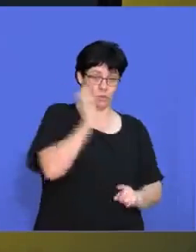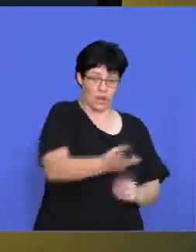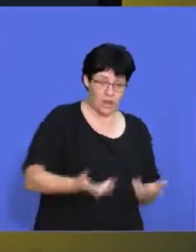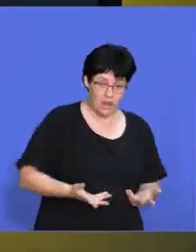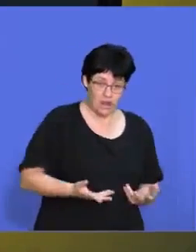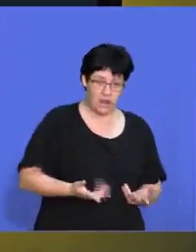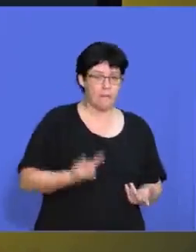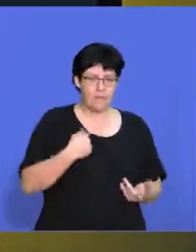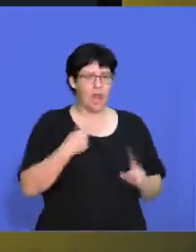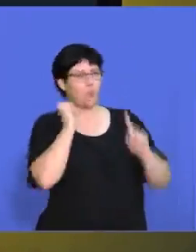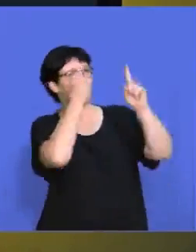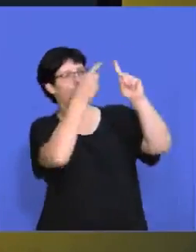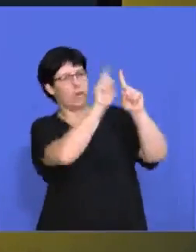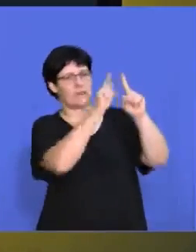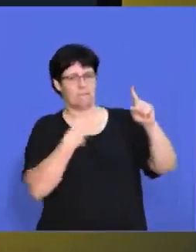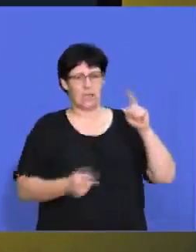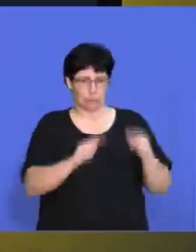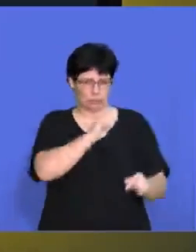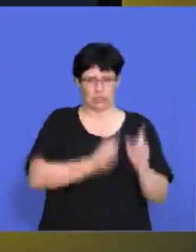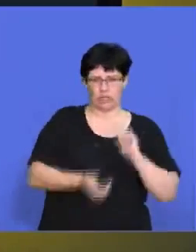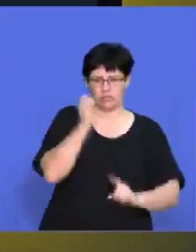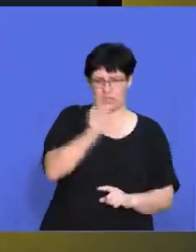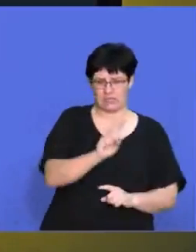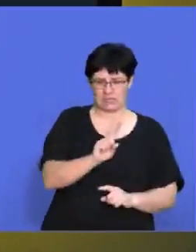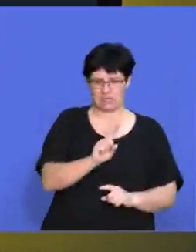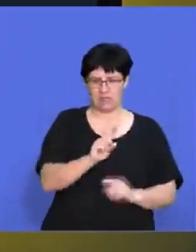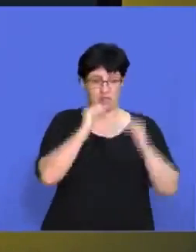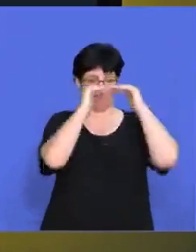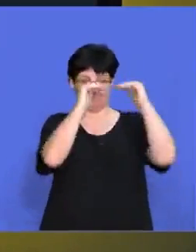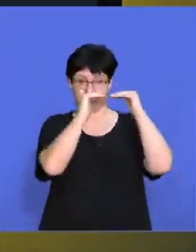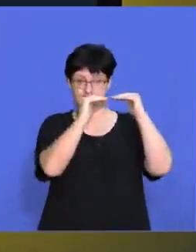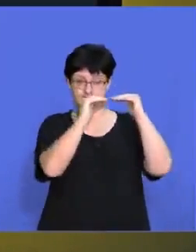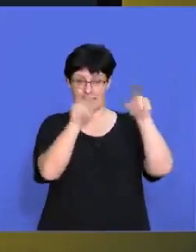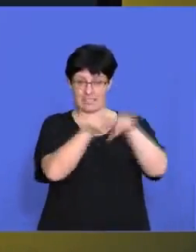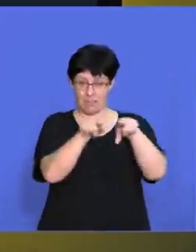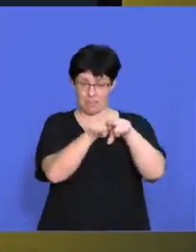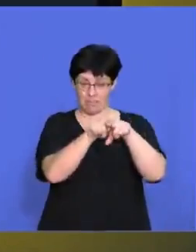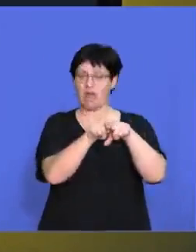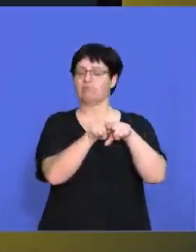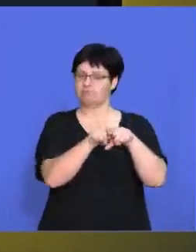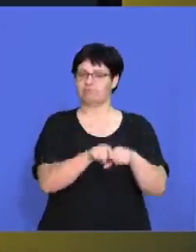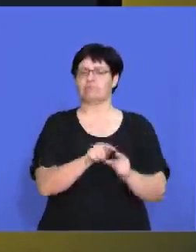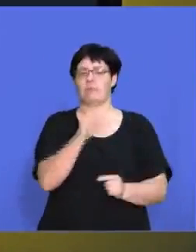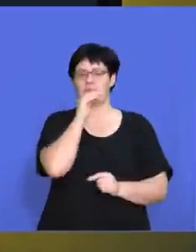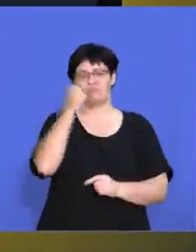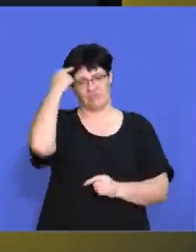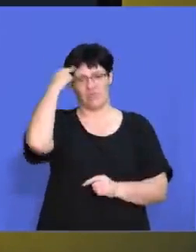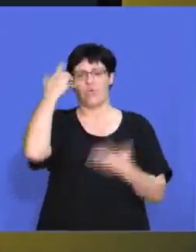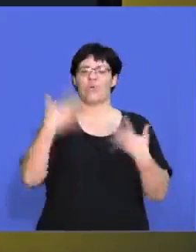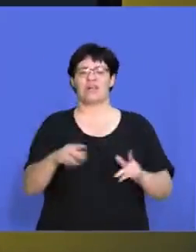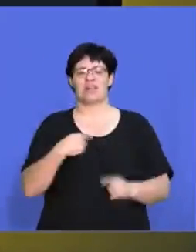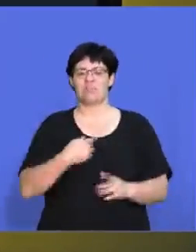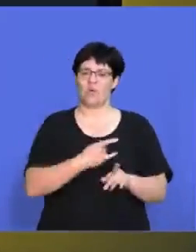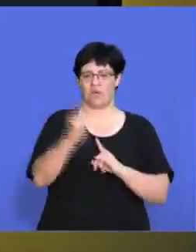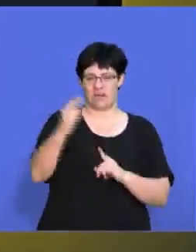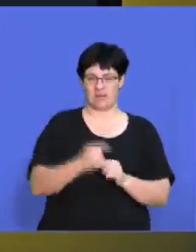you would achieve, right? So what were your goals and what did you actually achieve? Now, if they're exactly, uh, on par there, then you